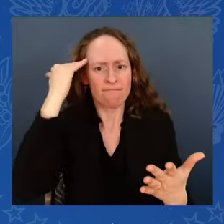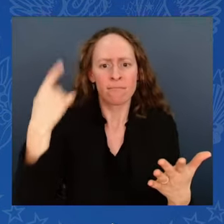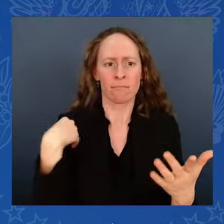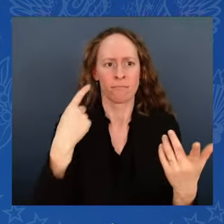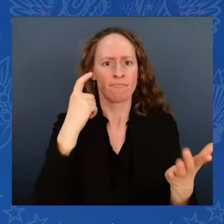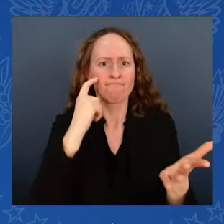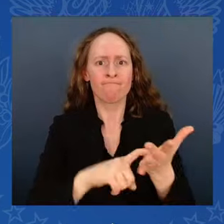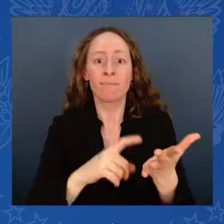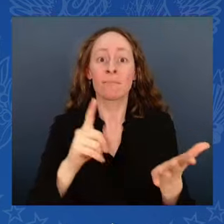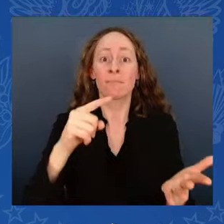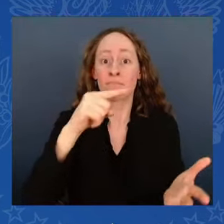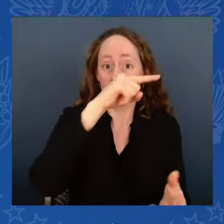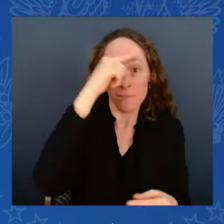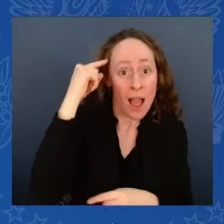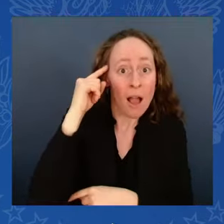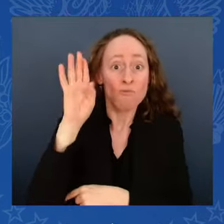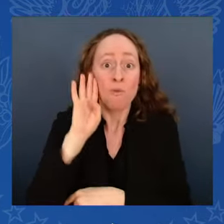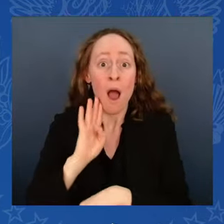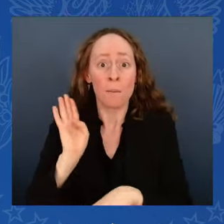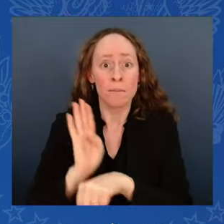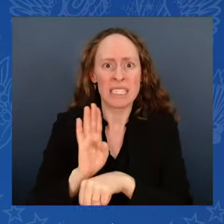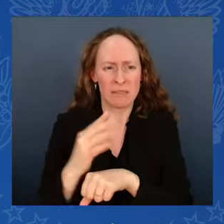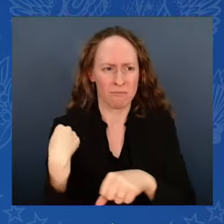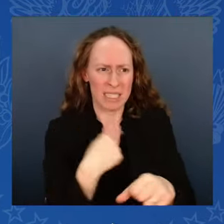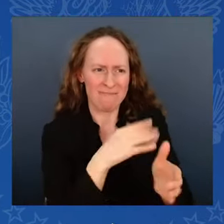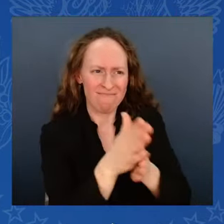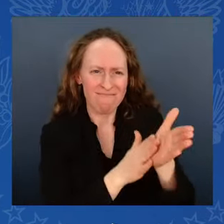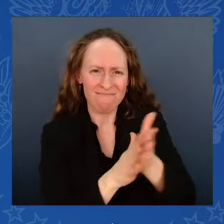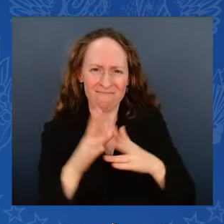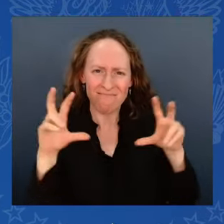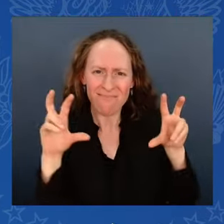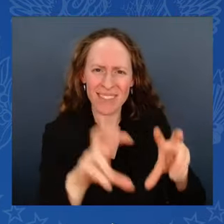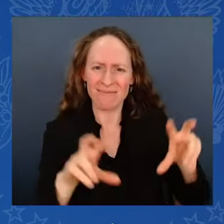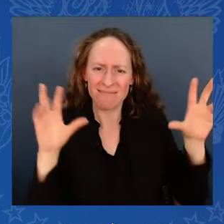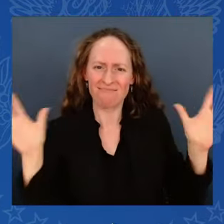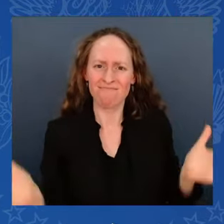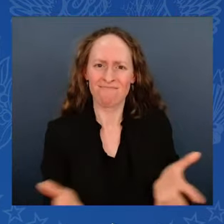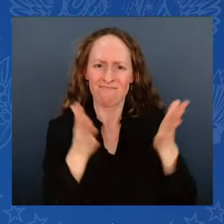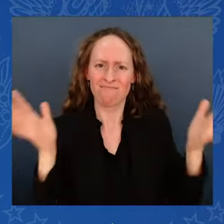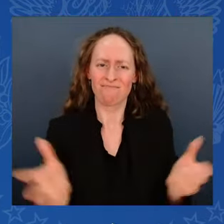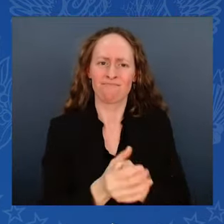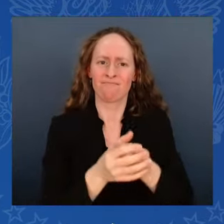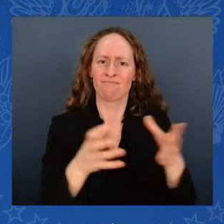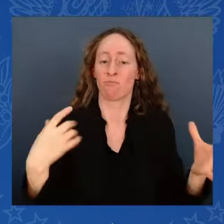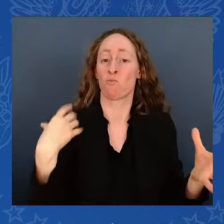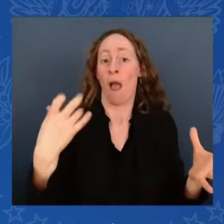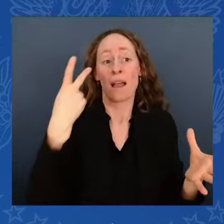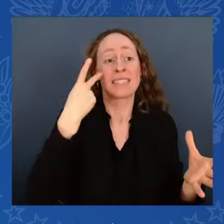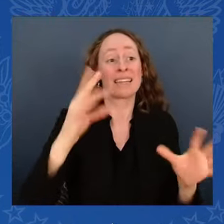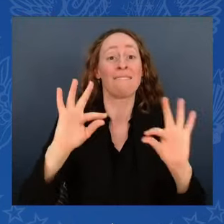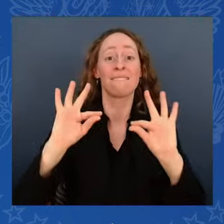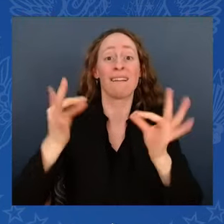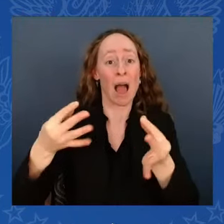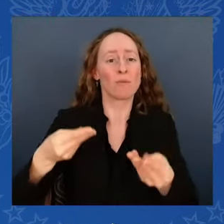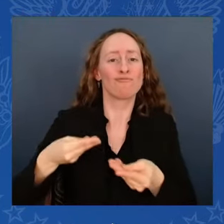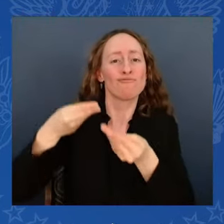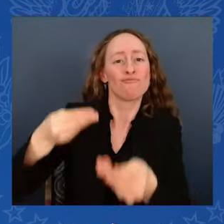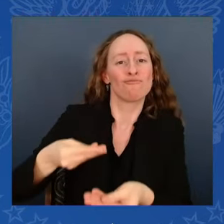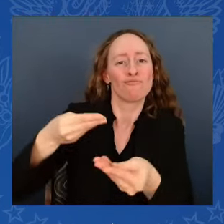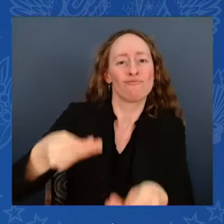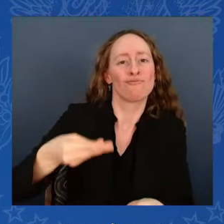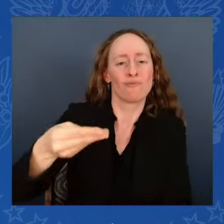wealth in communities. Today, I'm proud to announce that last year we awarded $76